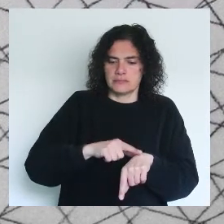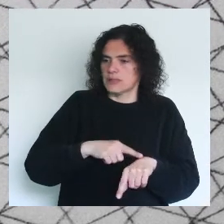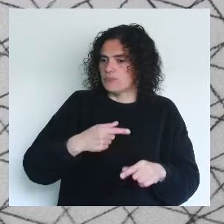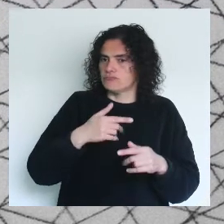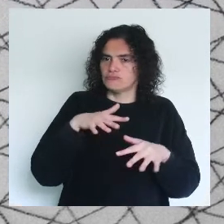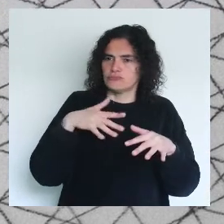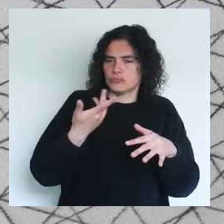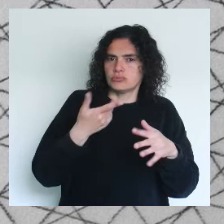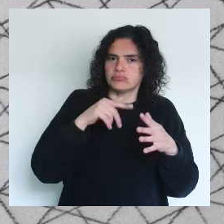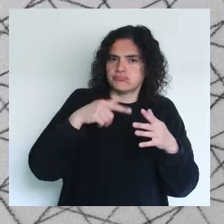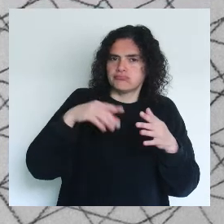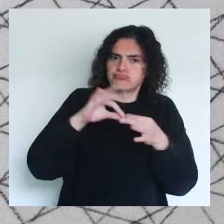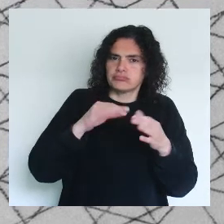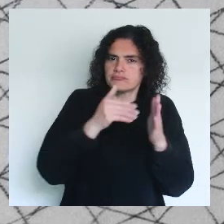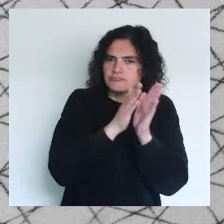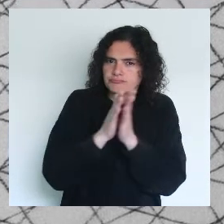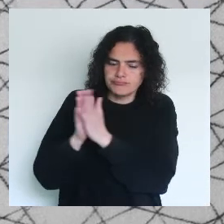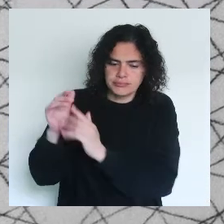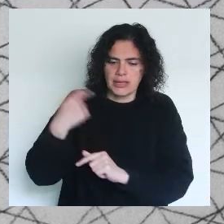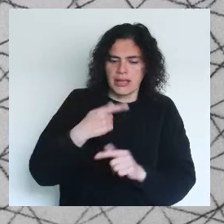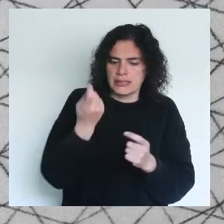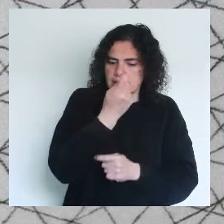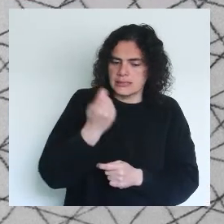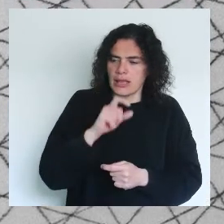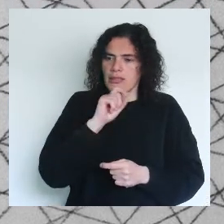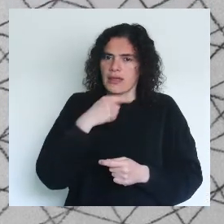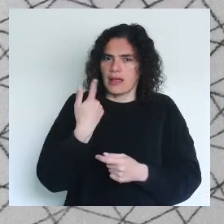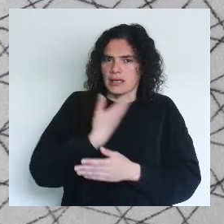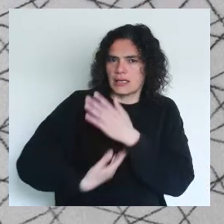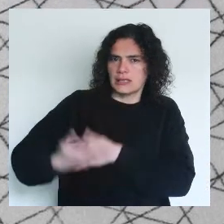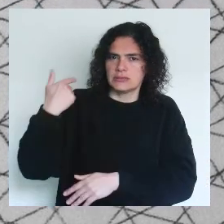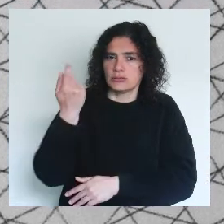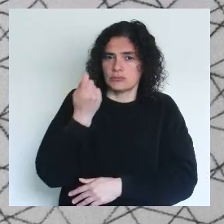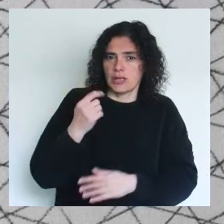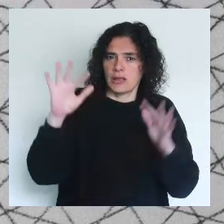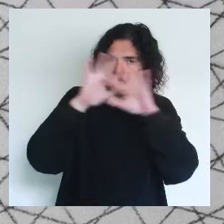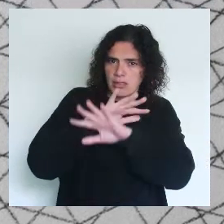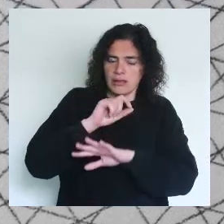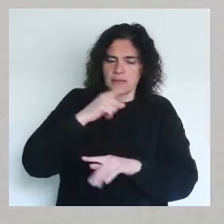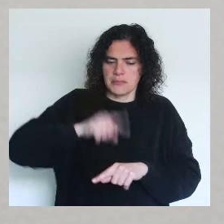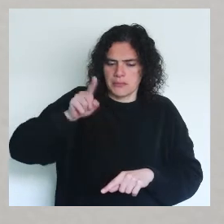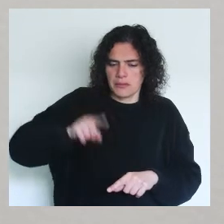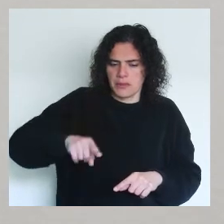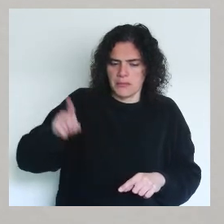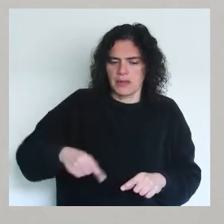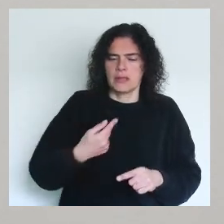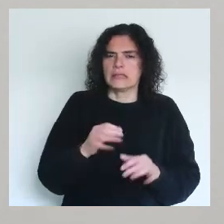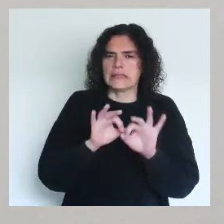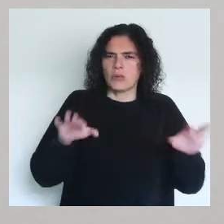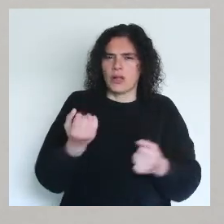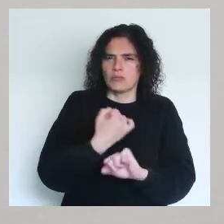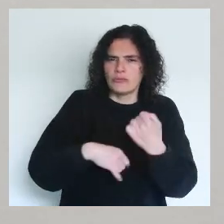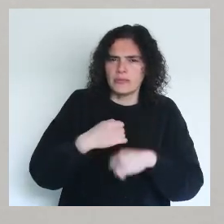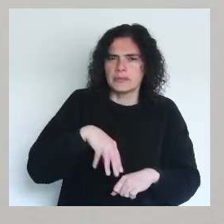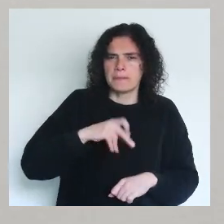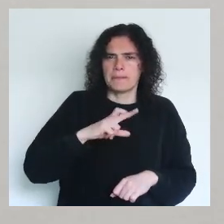time frame in art history, where the drawing here is actually a classical drawing, abstract and repetitive, like the